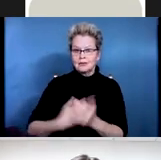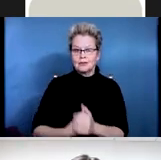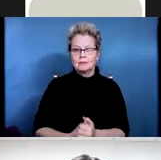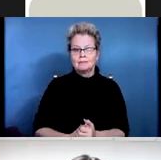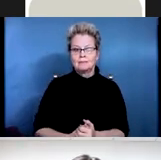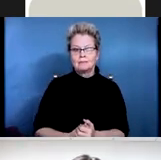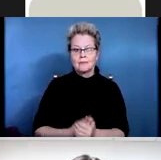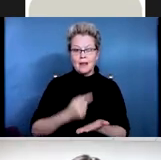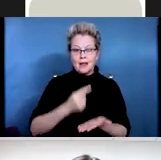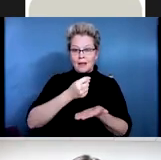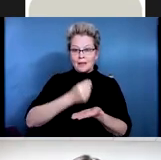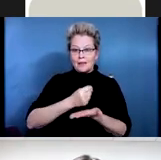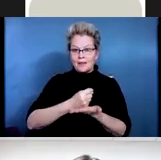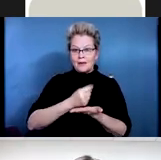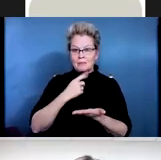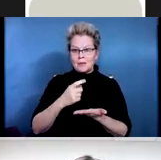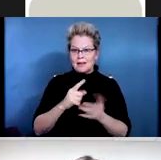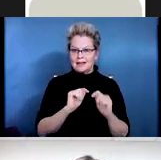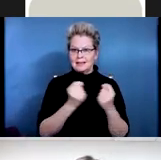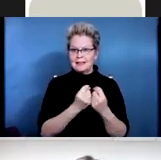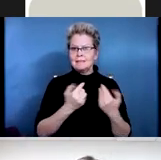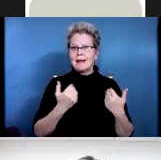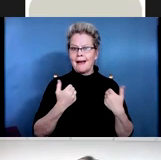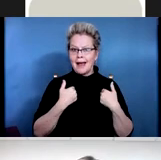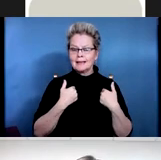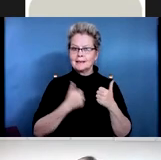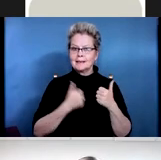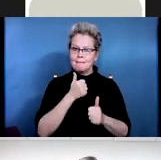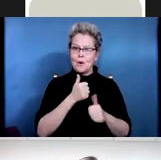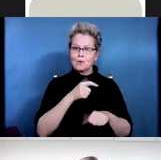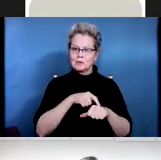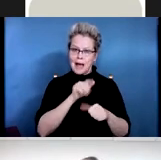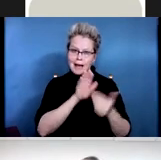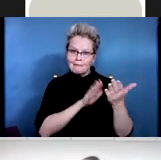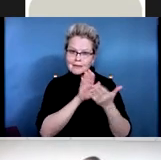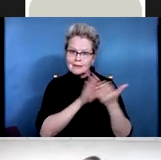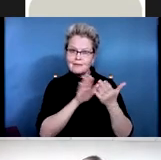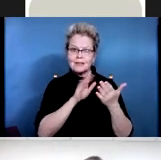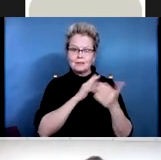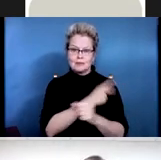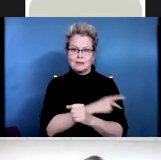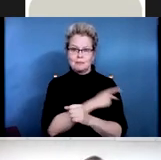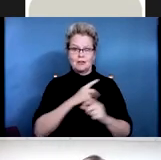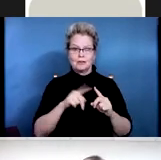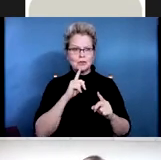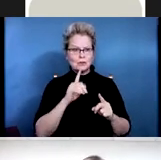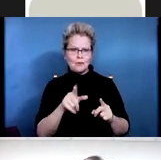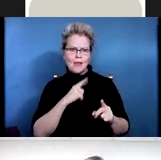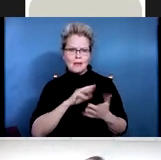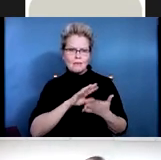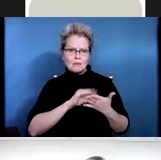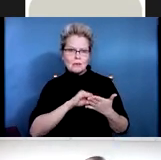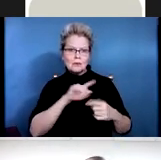team has the most face time interacting with patients, they are often the first to learn about the patient's employment goals.